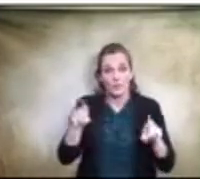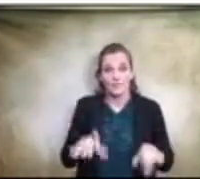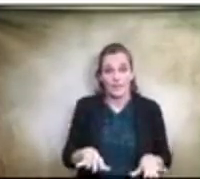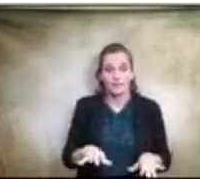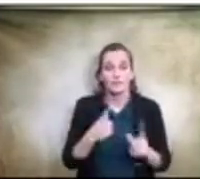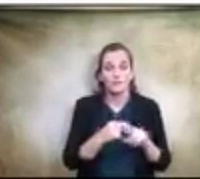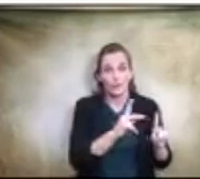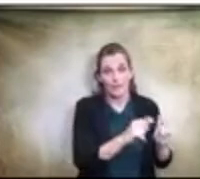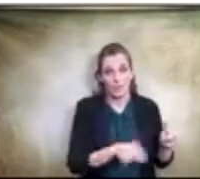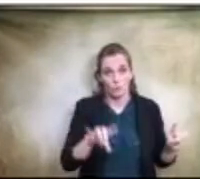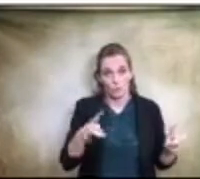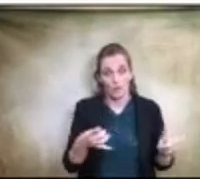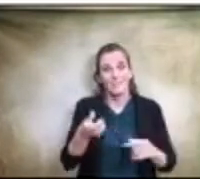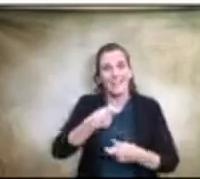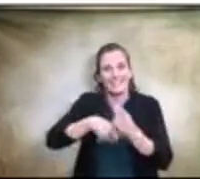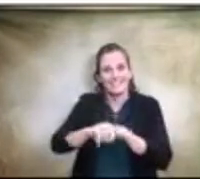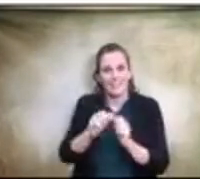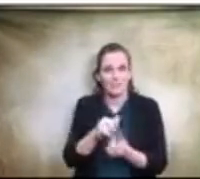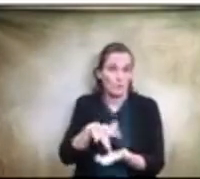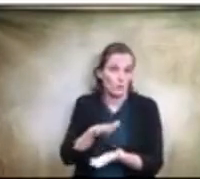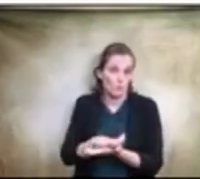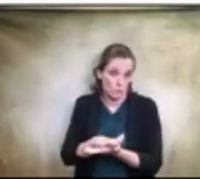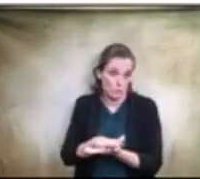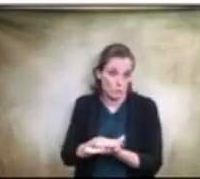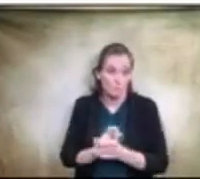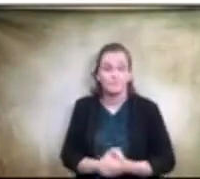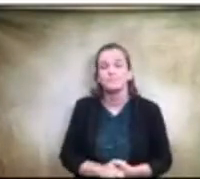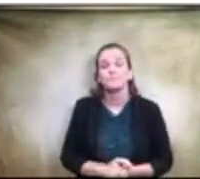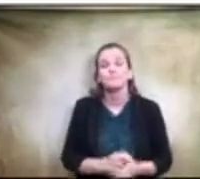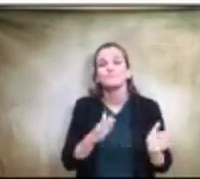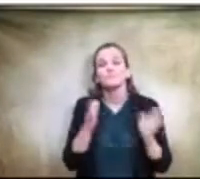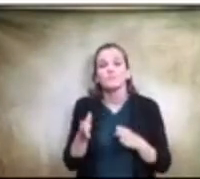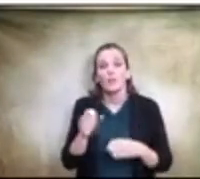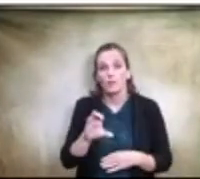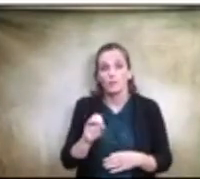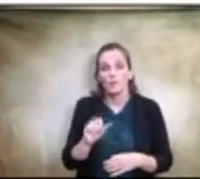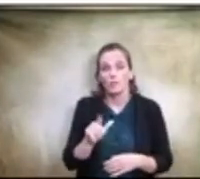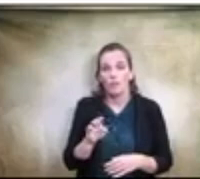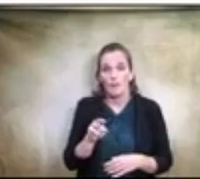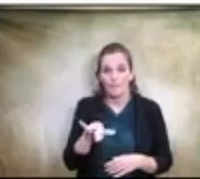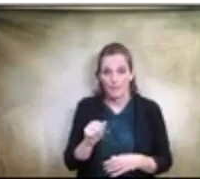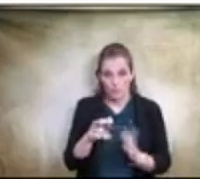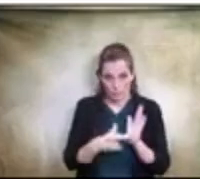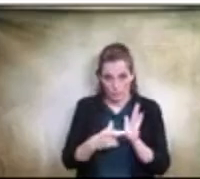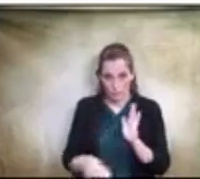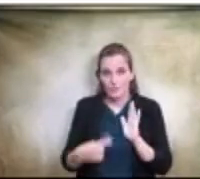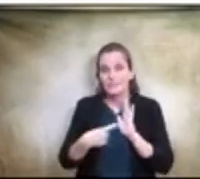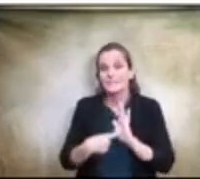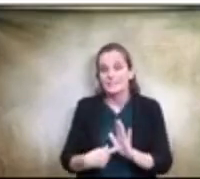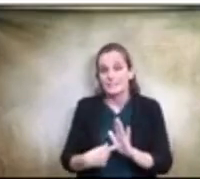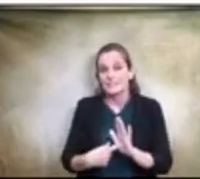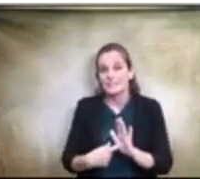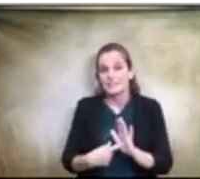middle schools. A Columbia University research showed a significant drop in the students that went from